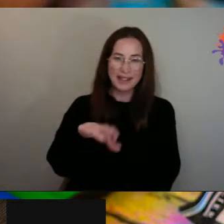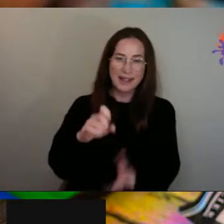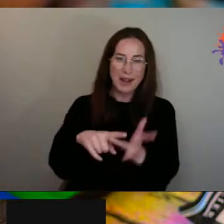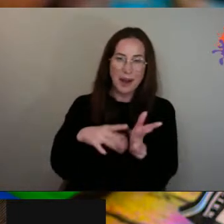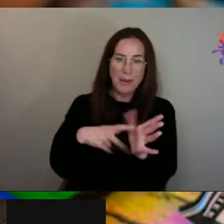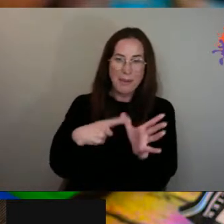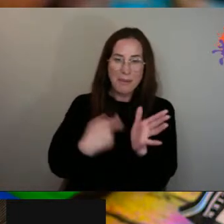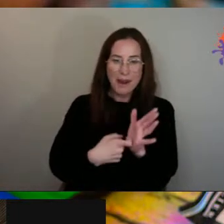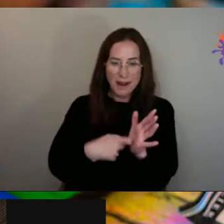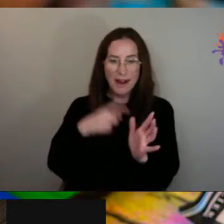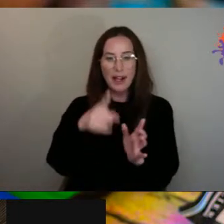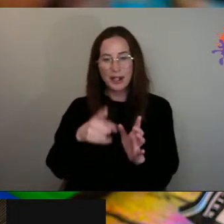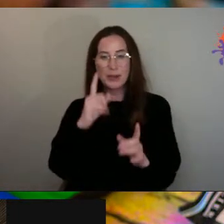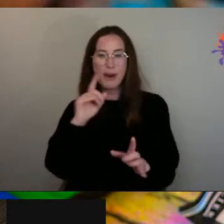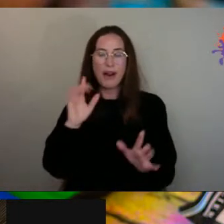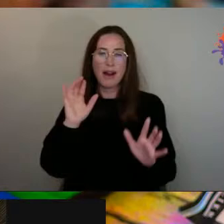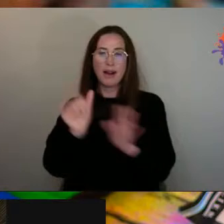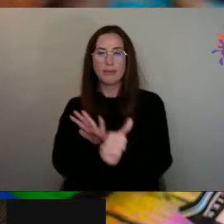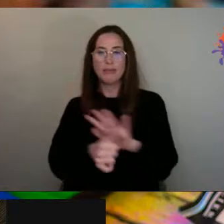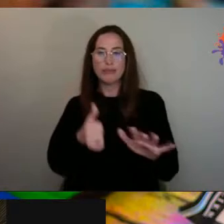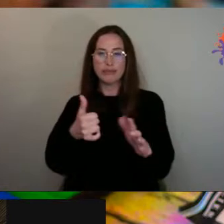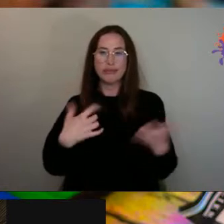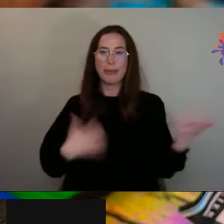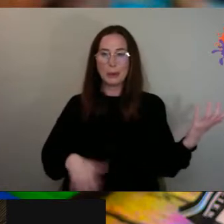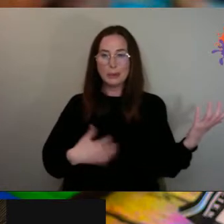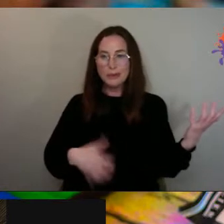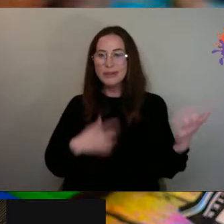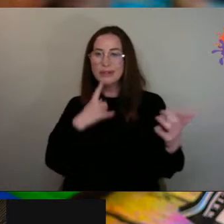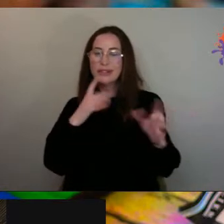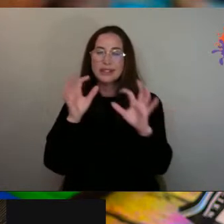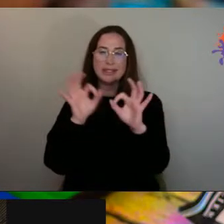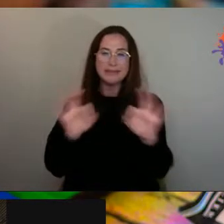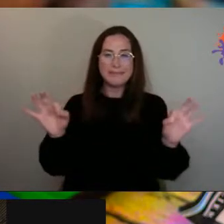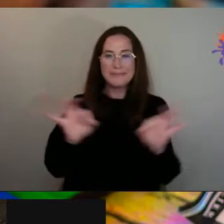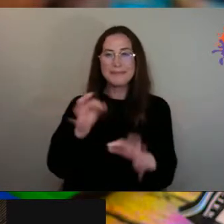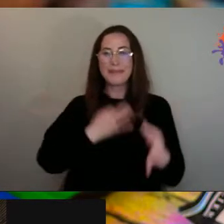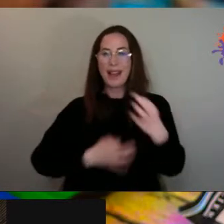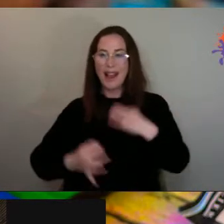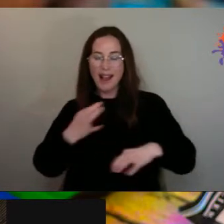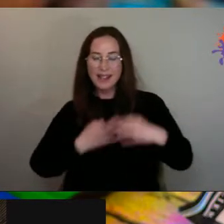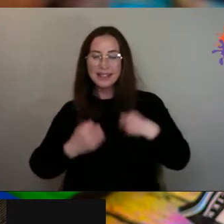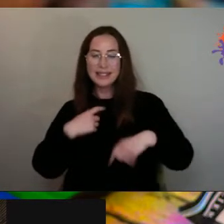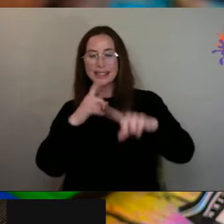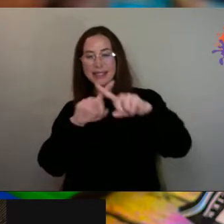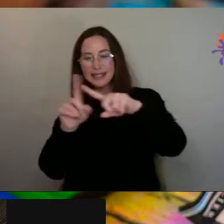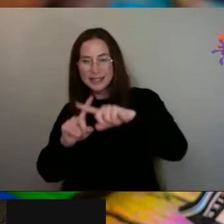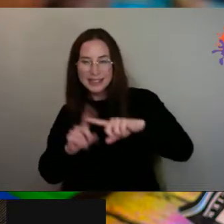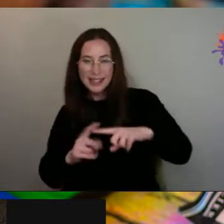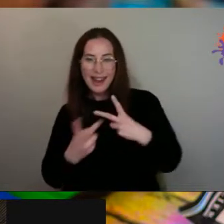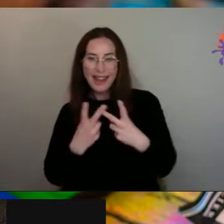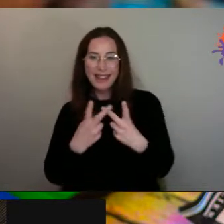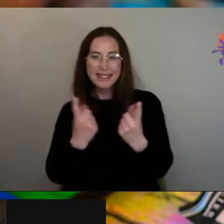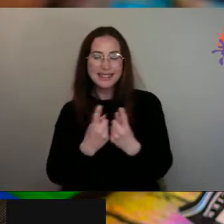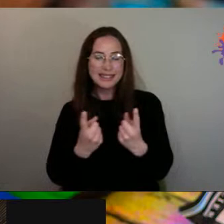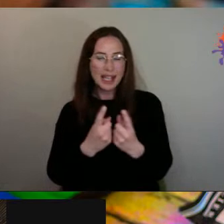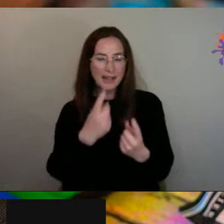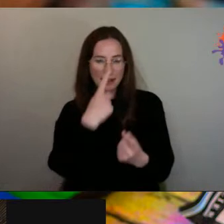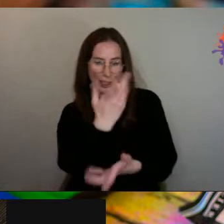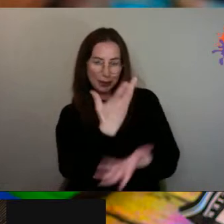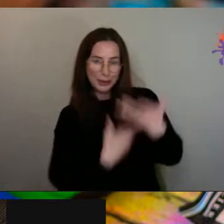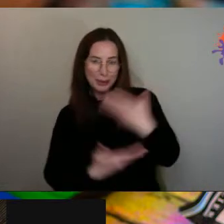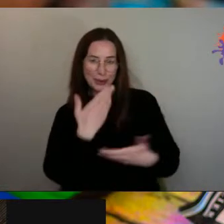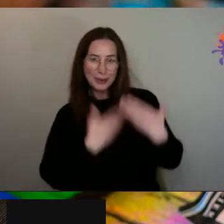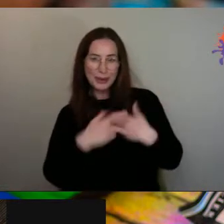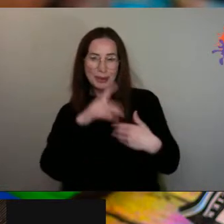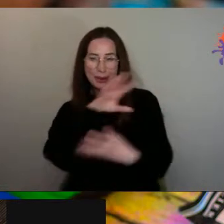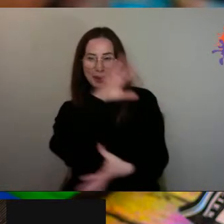are a talented musician and artist and various other stuff. I want to tell us in about a